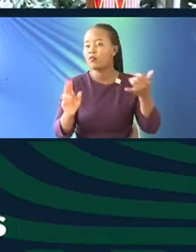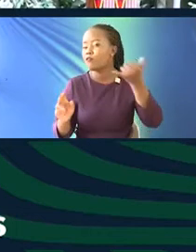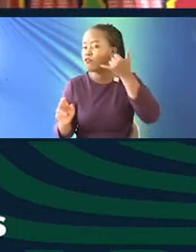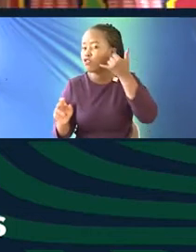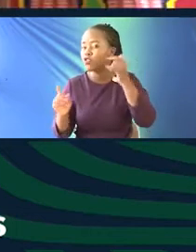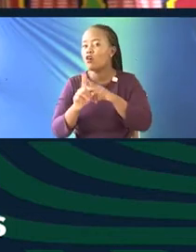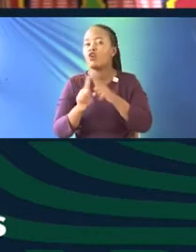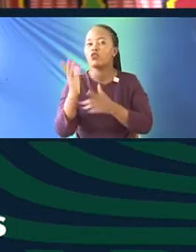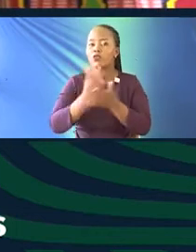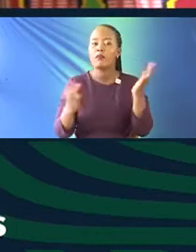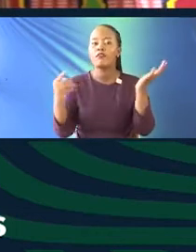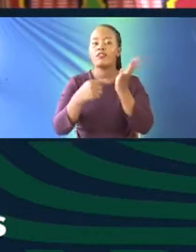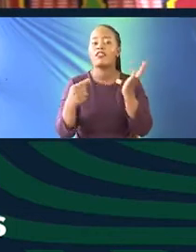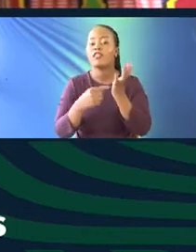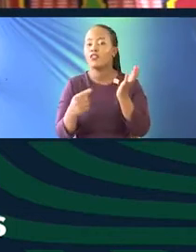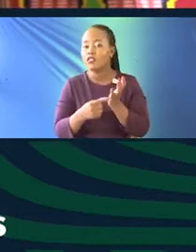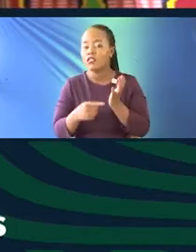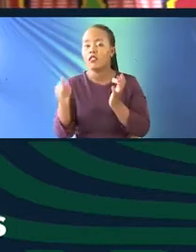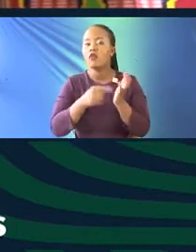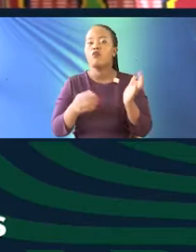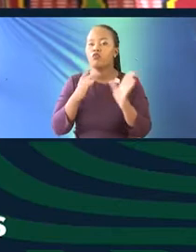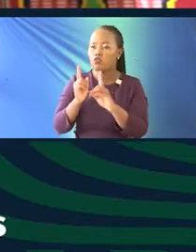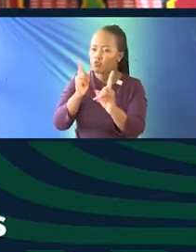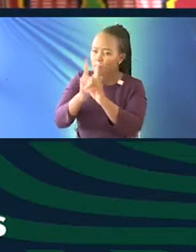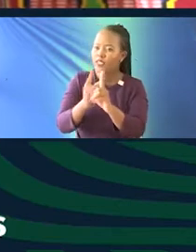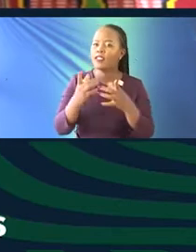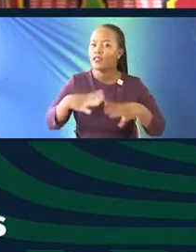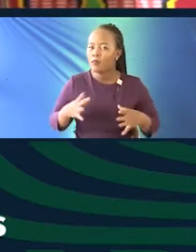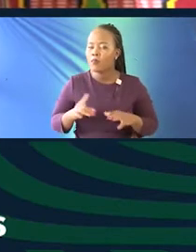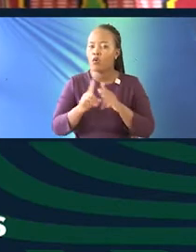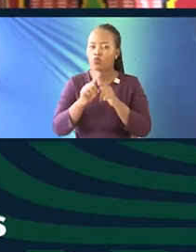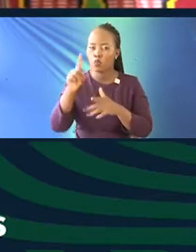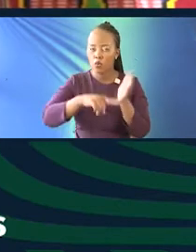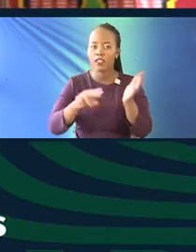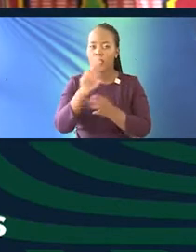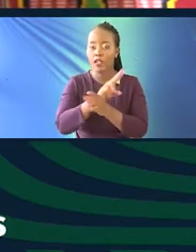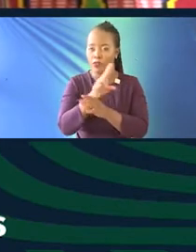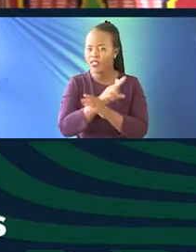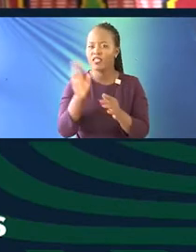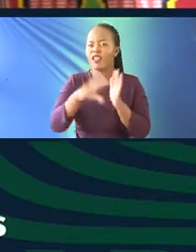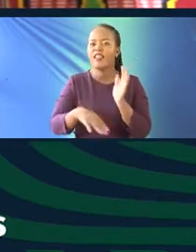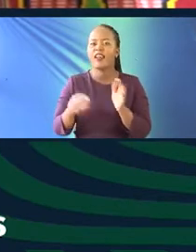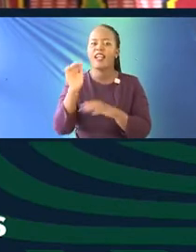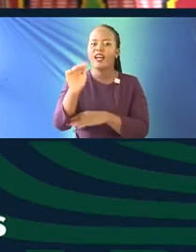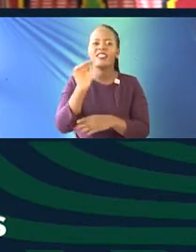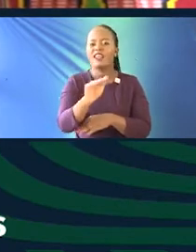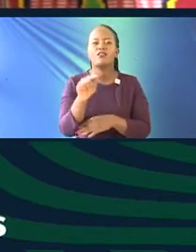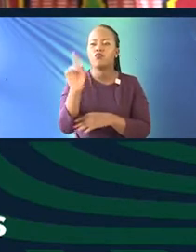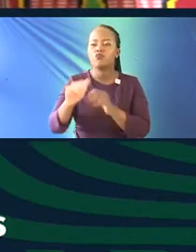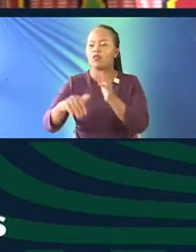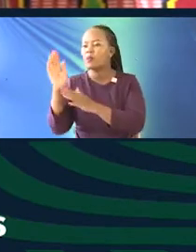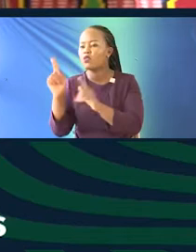to use some of these emerging technologies. We want to meet them at the devices that they're already using. So instead of saying, come out of that